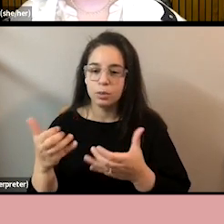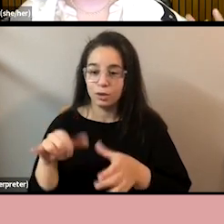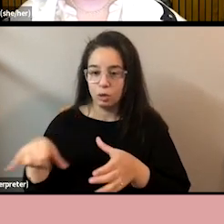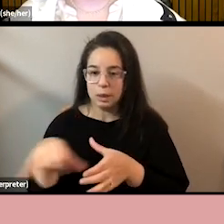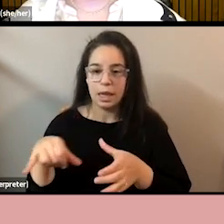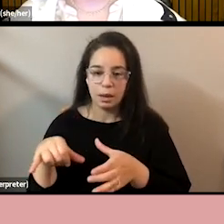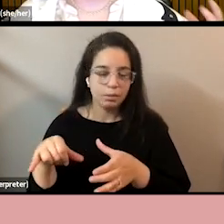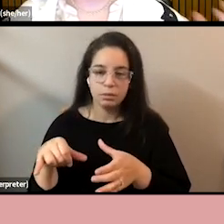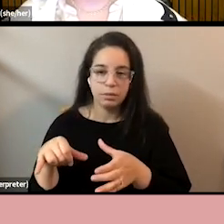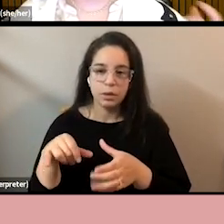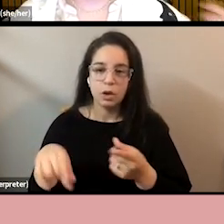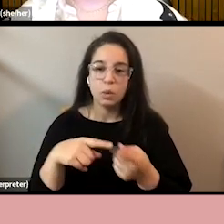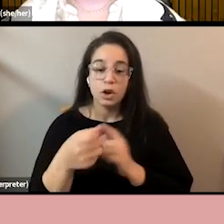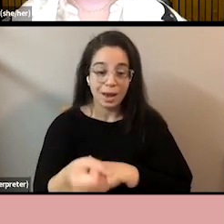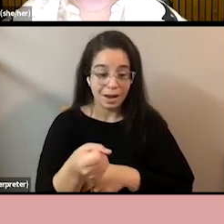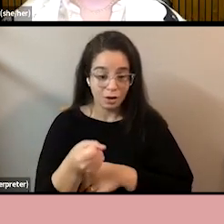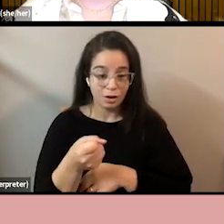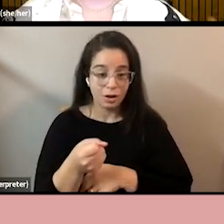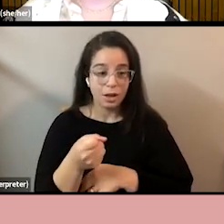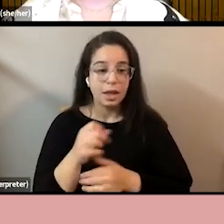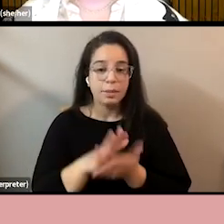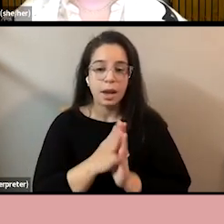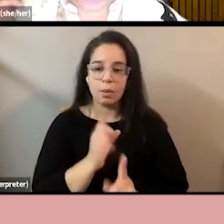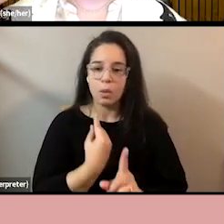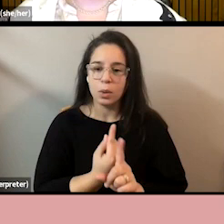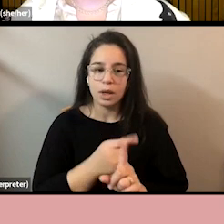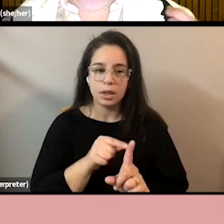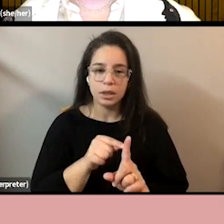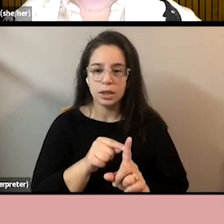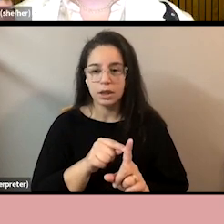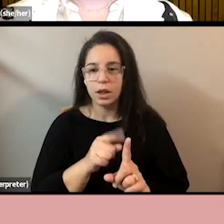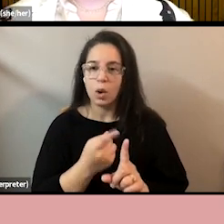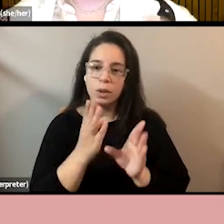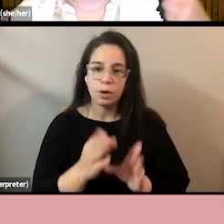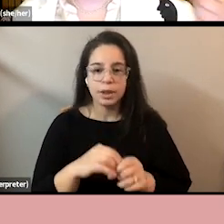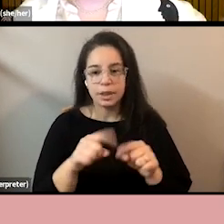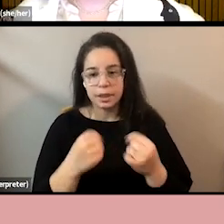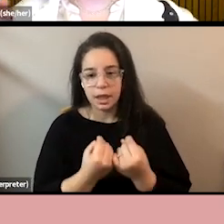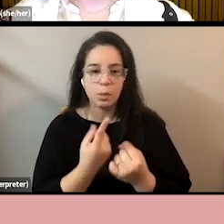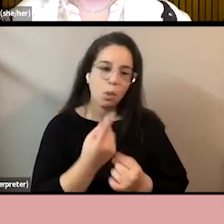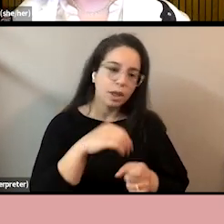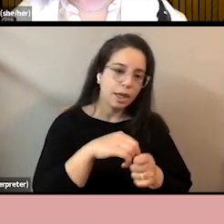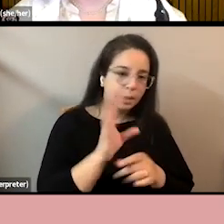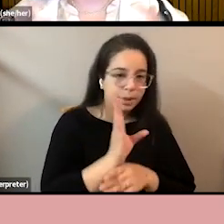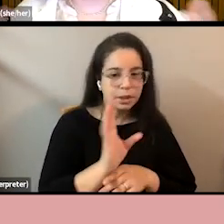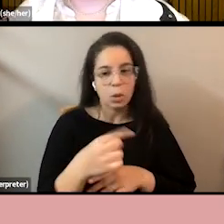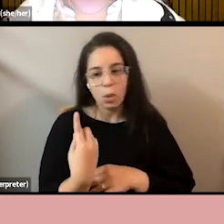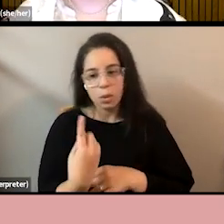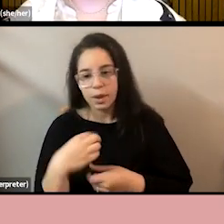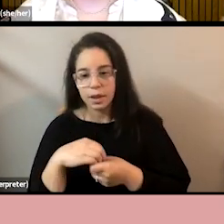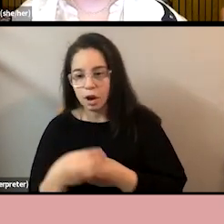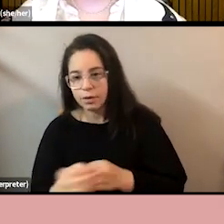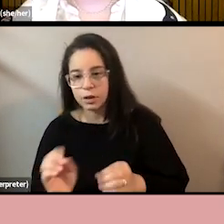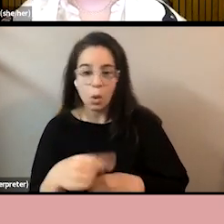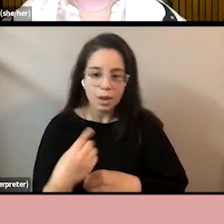bring in single people, we make them onlys. The only person in the team, in their department, in the role, in the business, in the office, in the